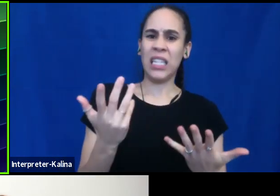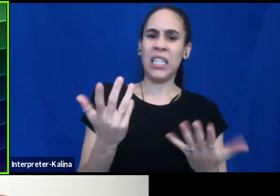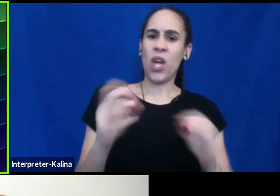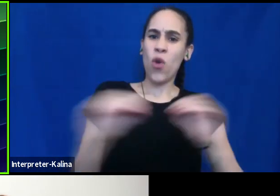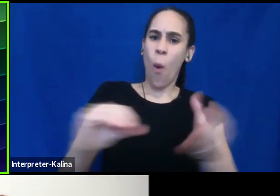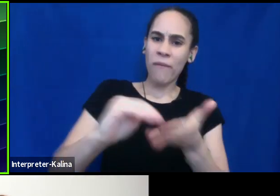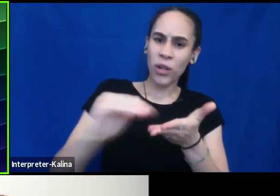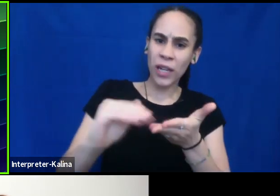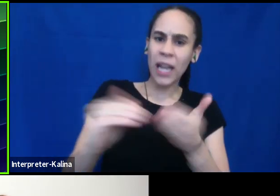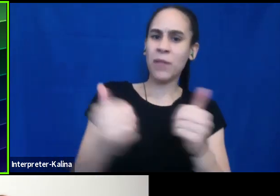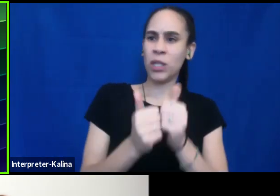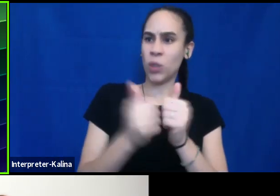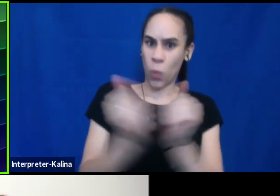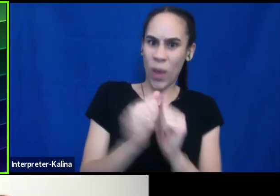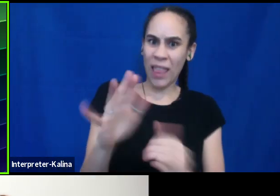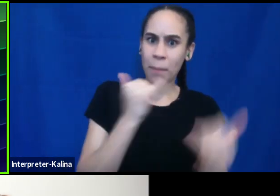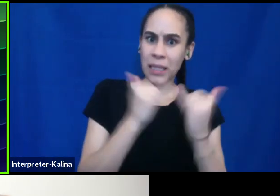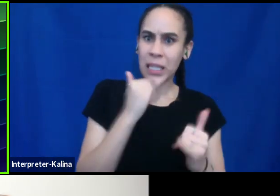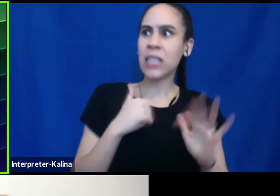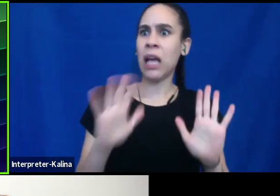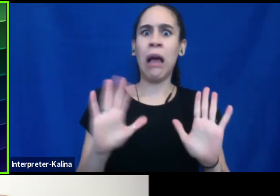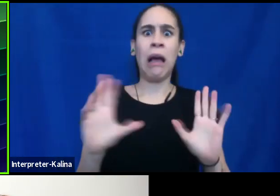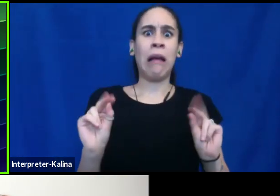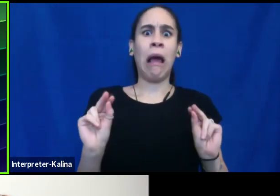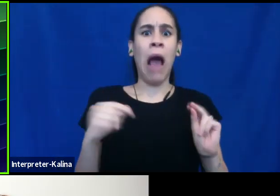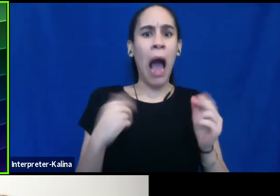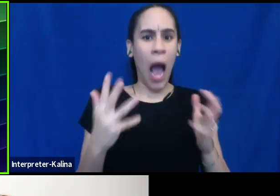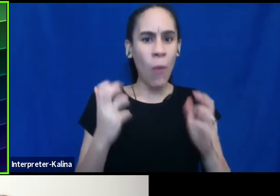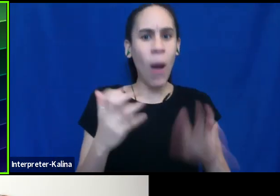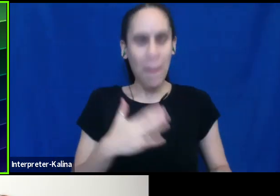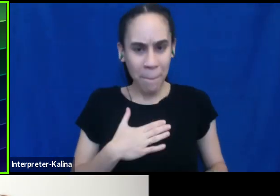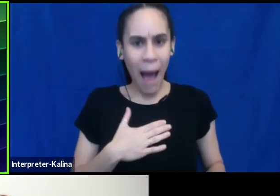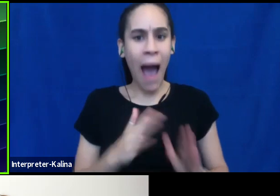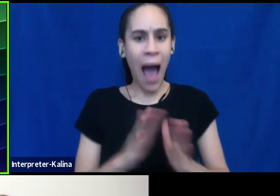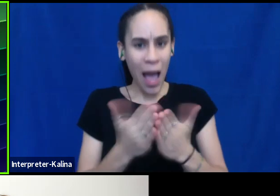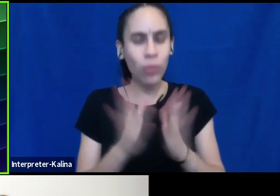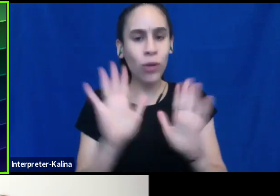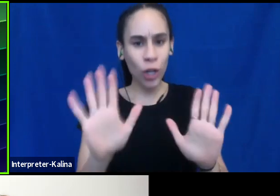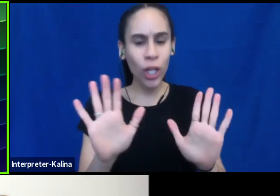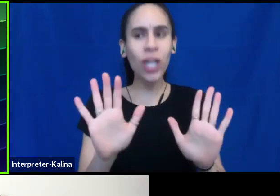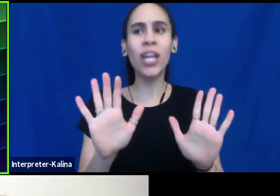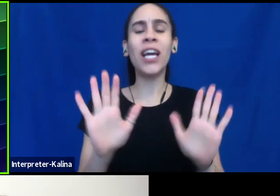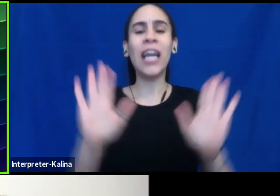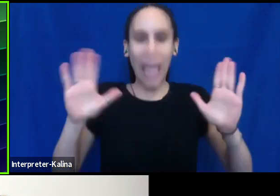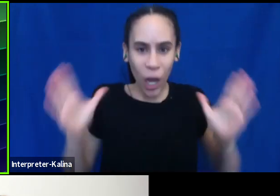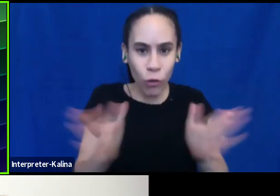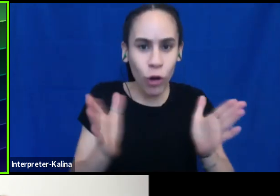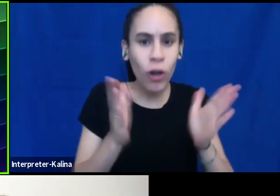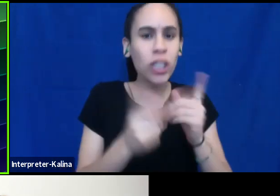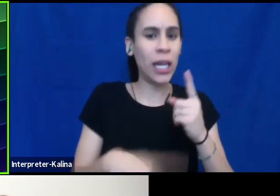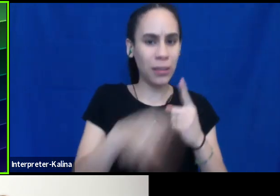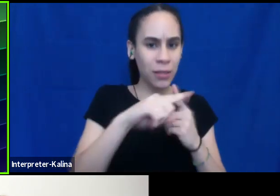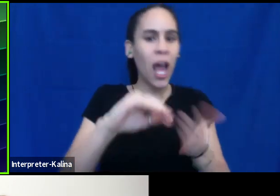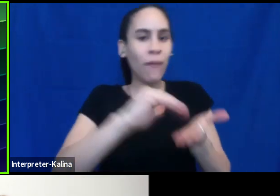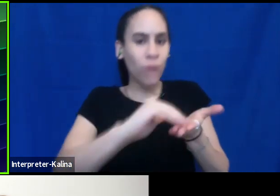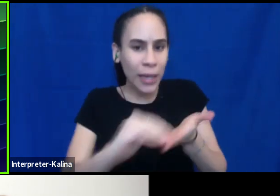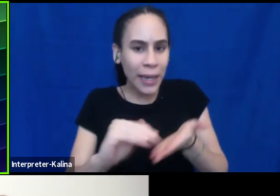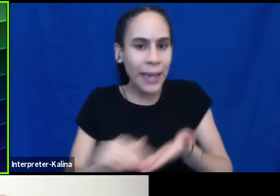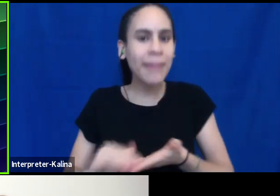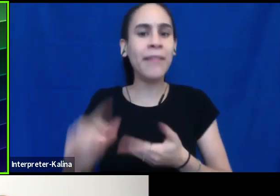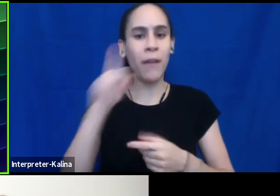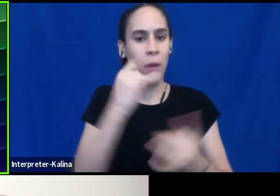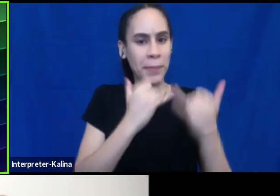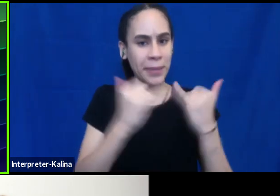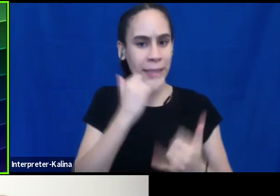mistakes. And I was like, Oh no, I want my book to be very, very, you know, um, encouraging and forgiving. And, um,